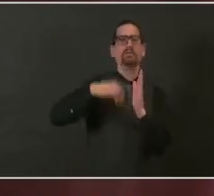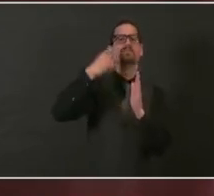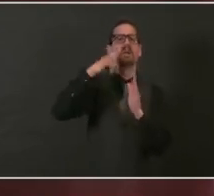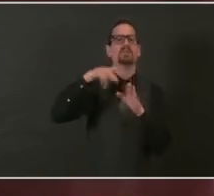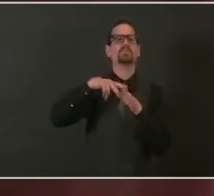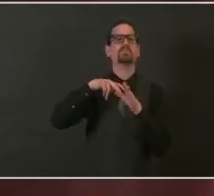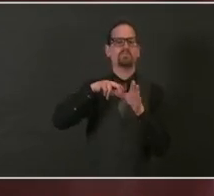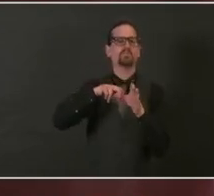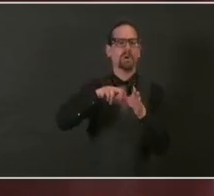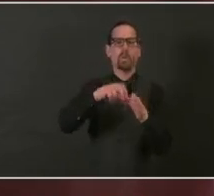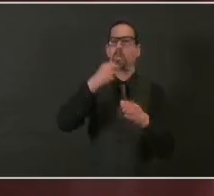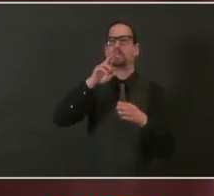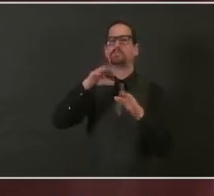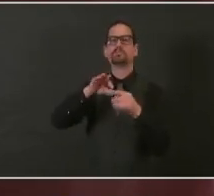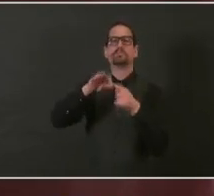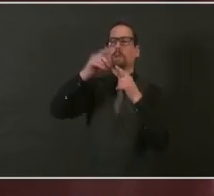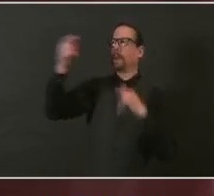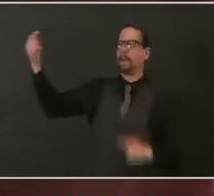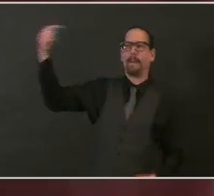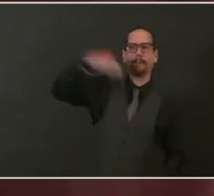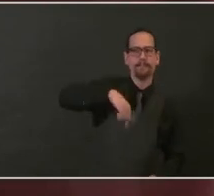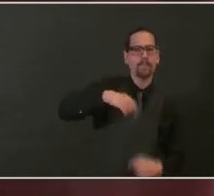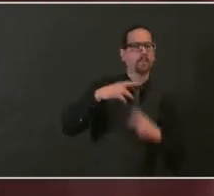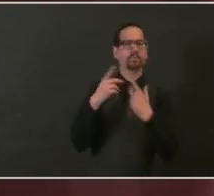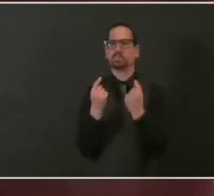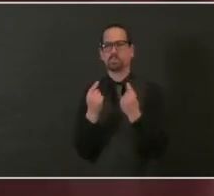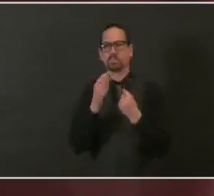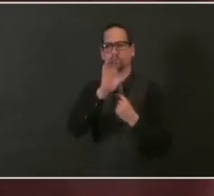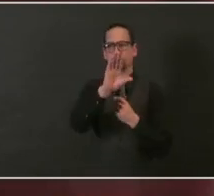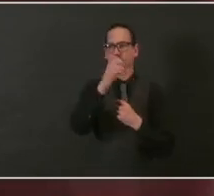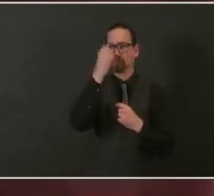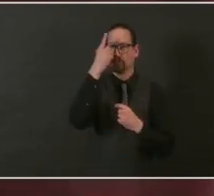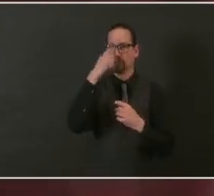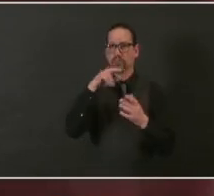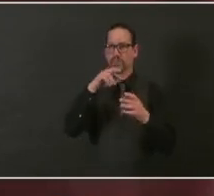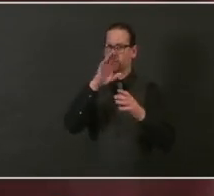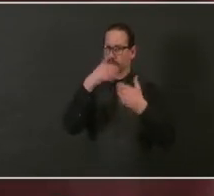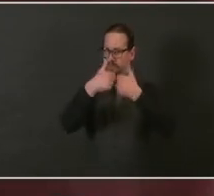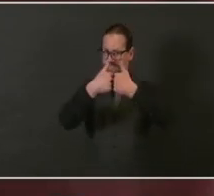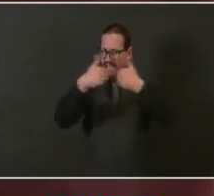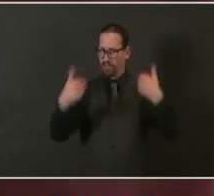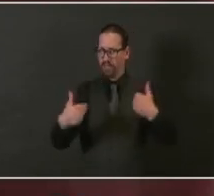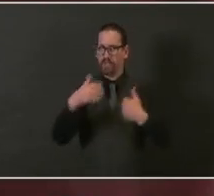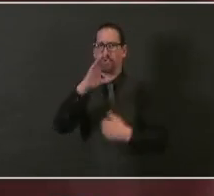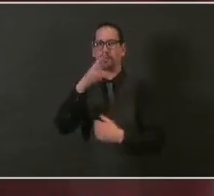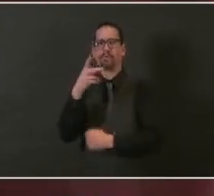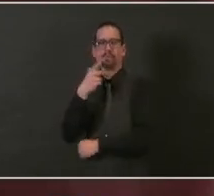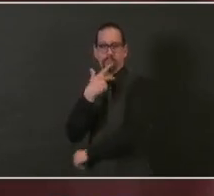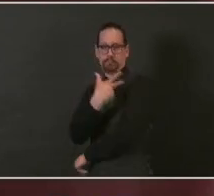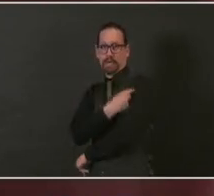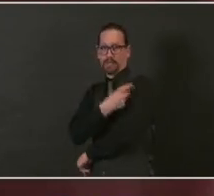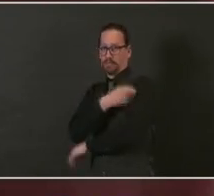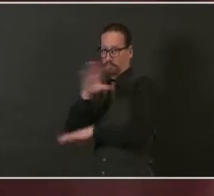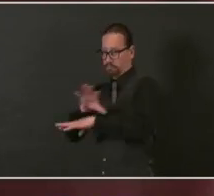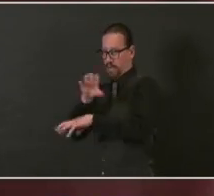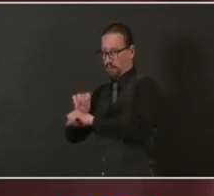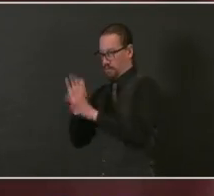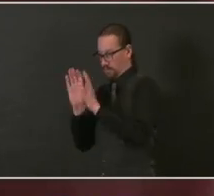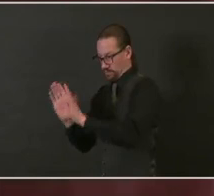registration form, but this is a form to collect information for our planning and implementation.